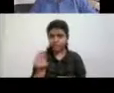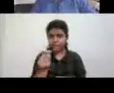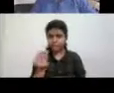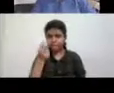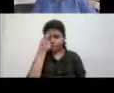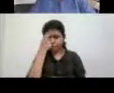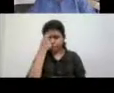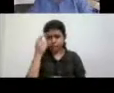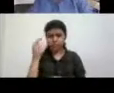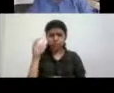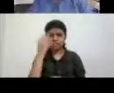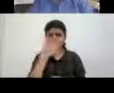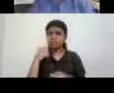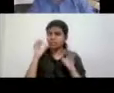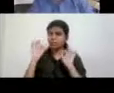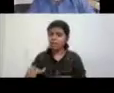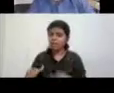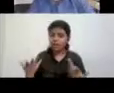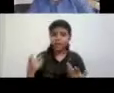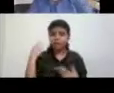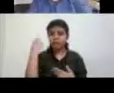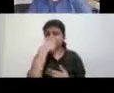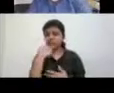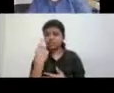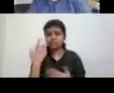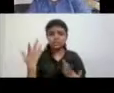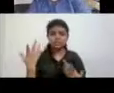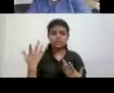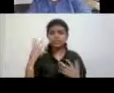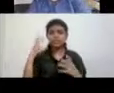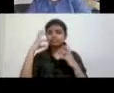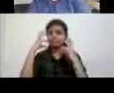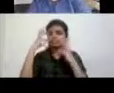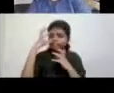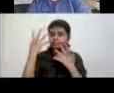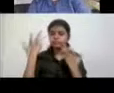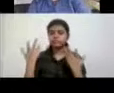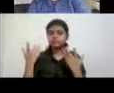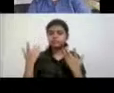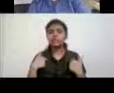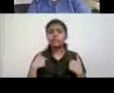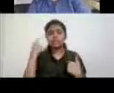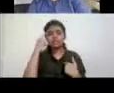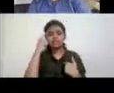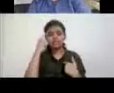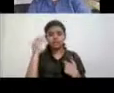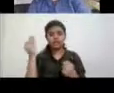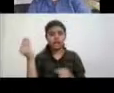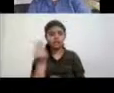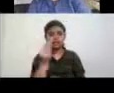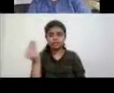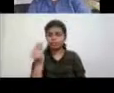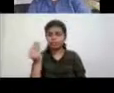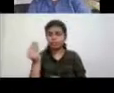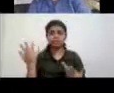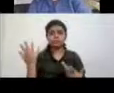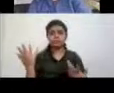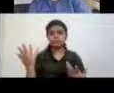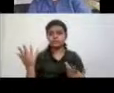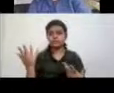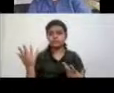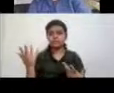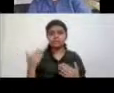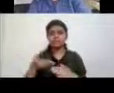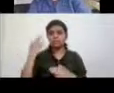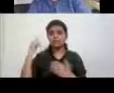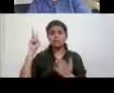ugliness and, and facial deformities and, but I, think that these tended not to be, and I haven't